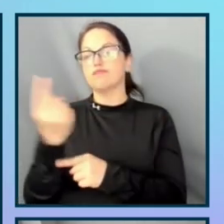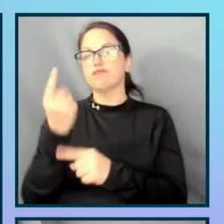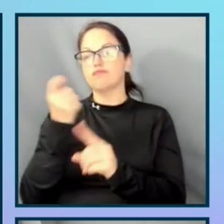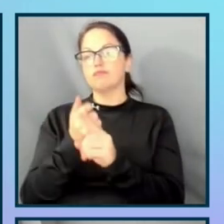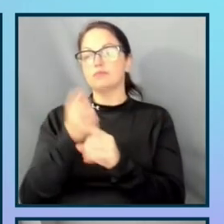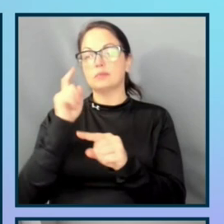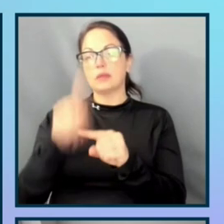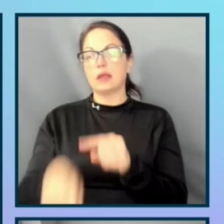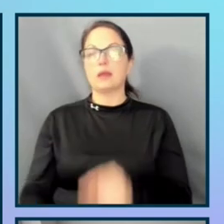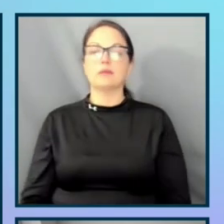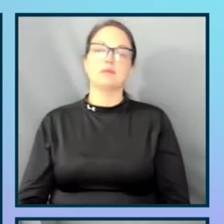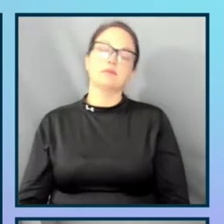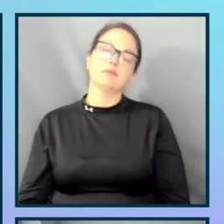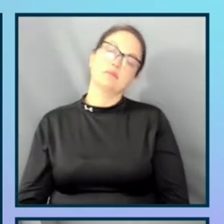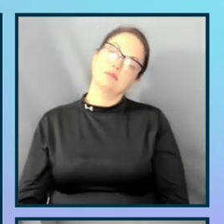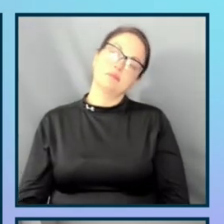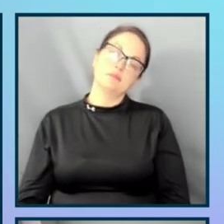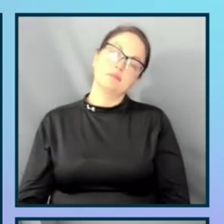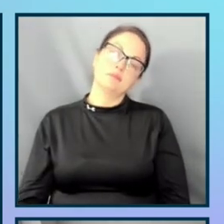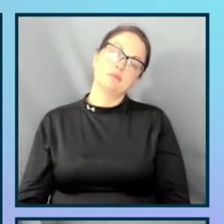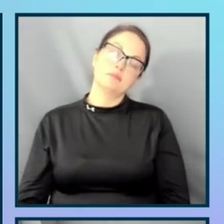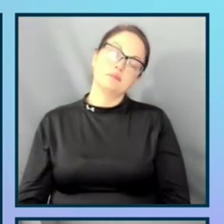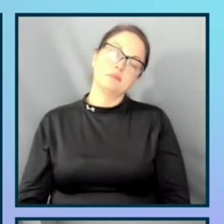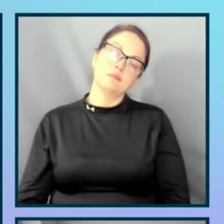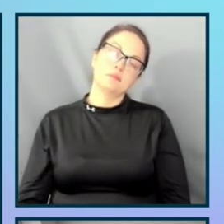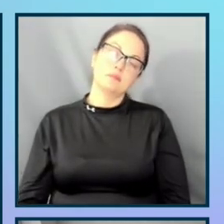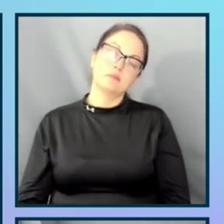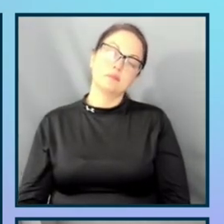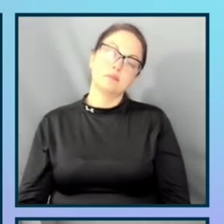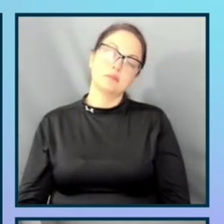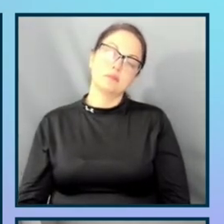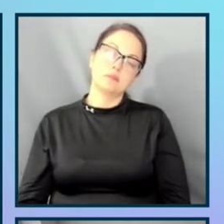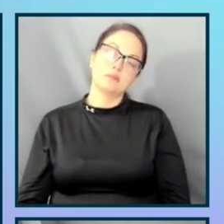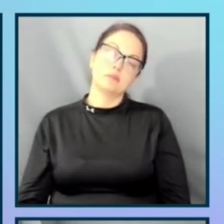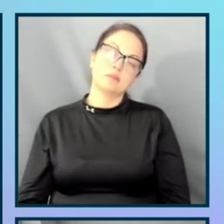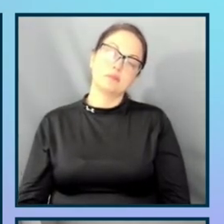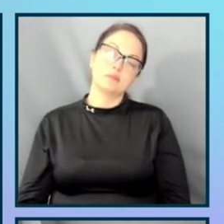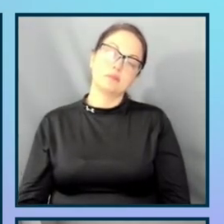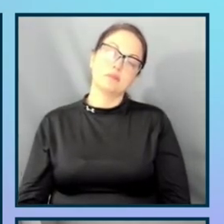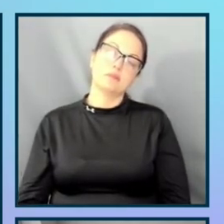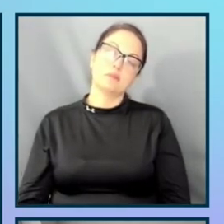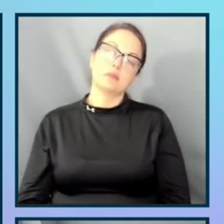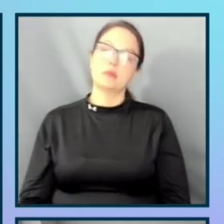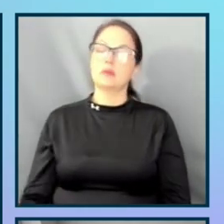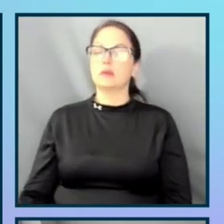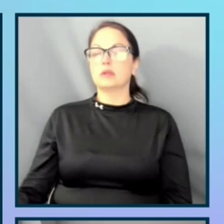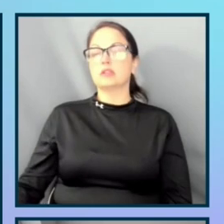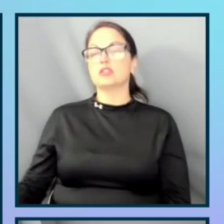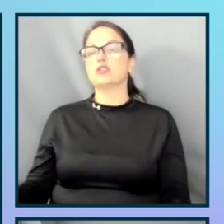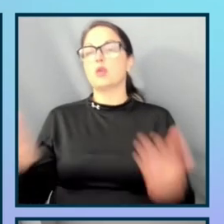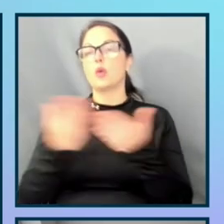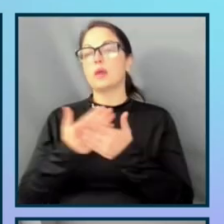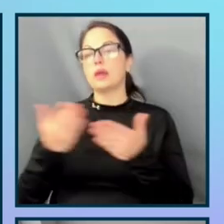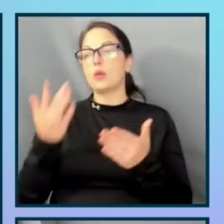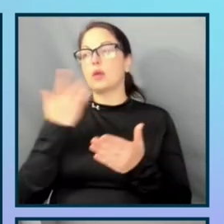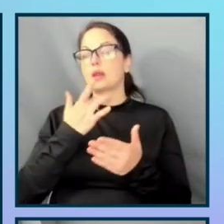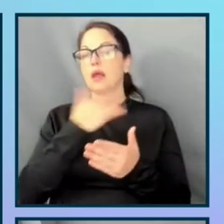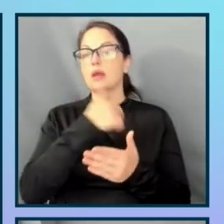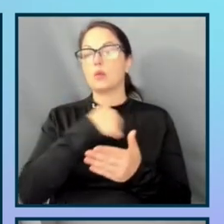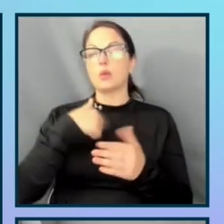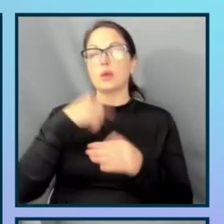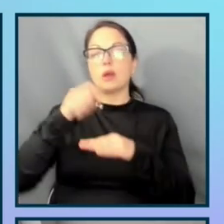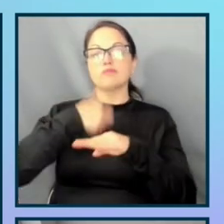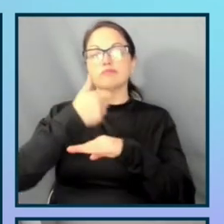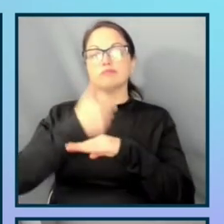for us, we are pretty lucky that we are situated quite strategically. So the function where we are at at